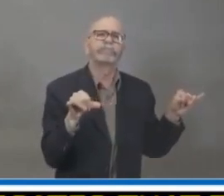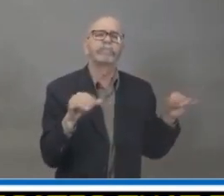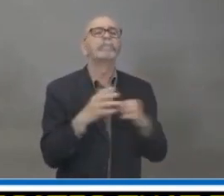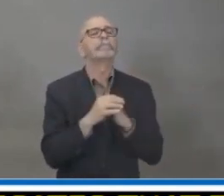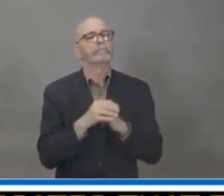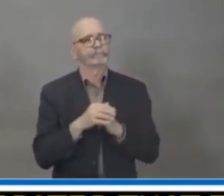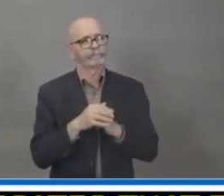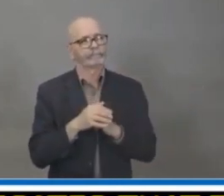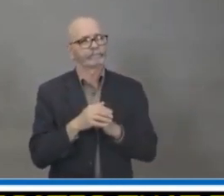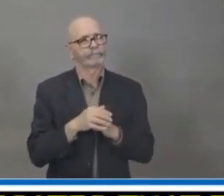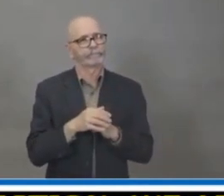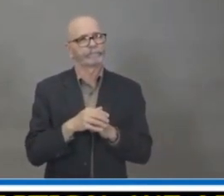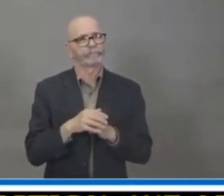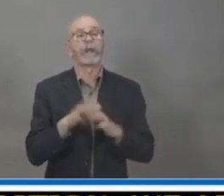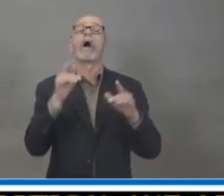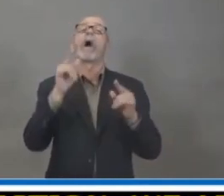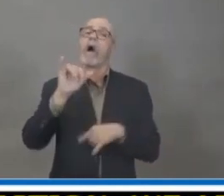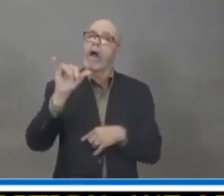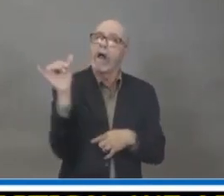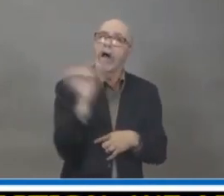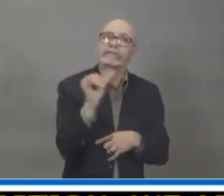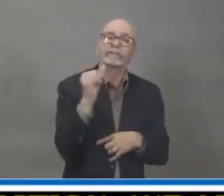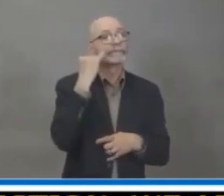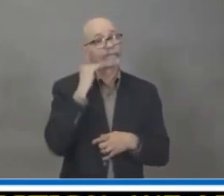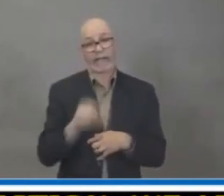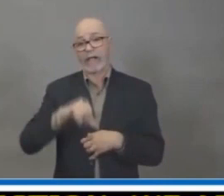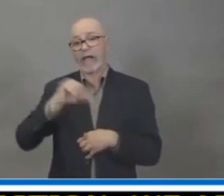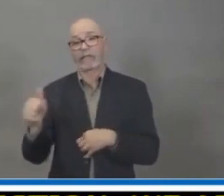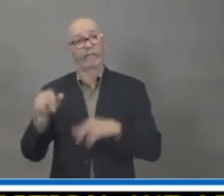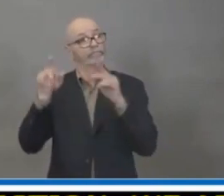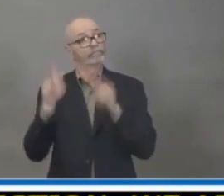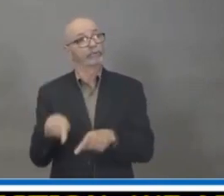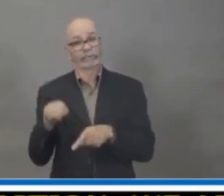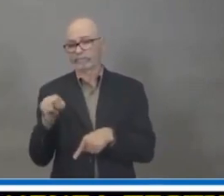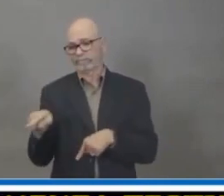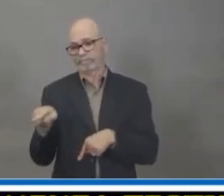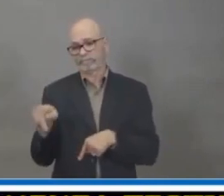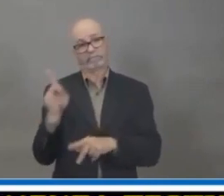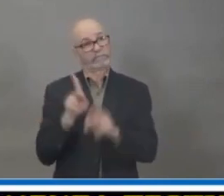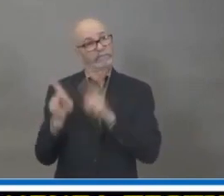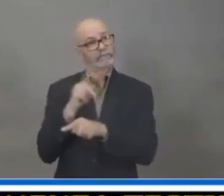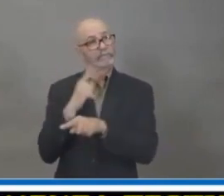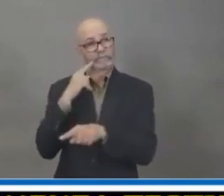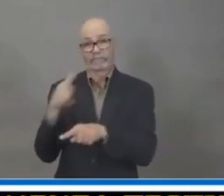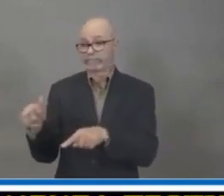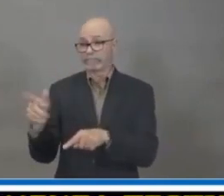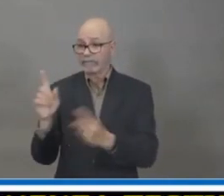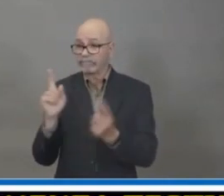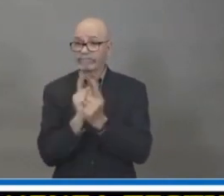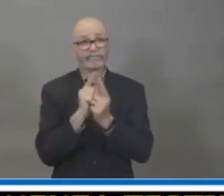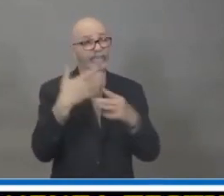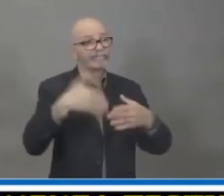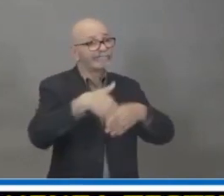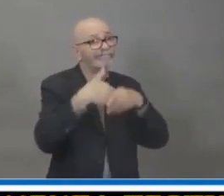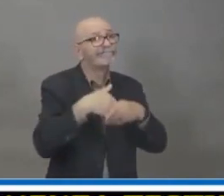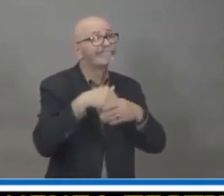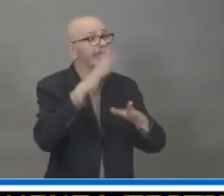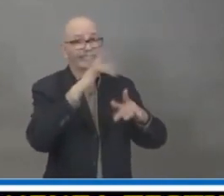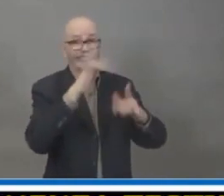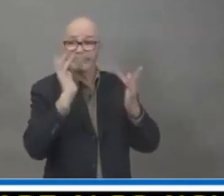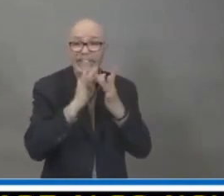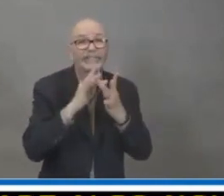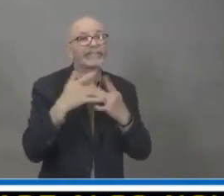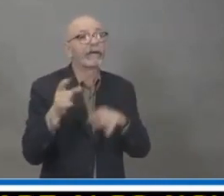as I outlined earlier, we're now testing anybody who's identified by public health as a close contact. And we're going back to our very first case.